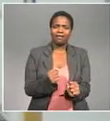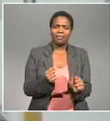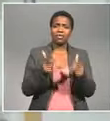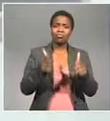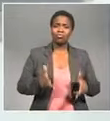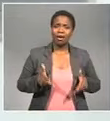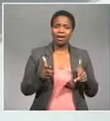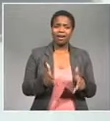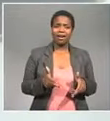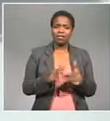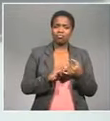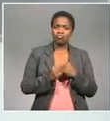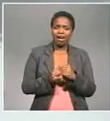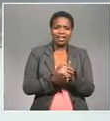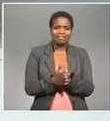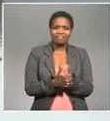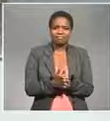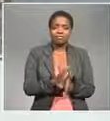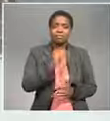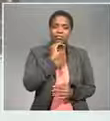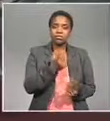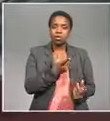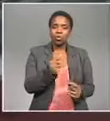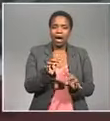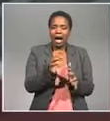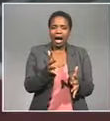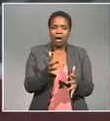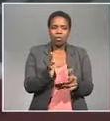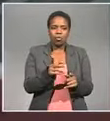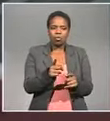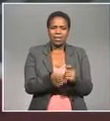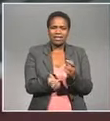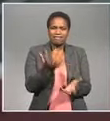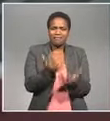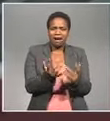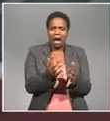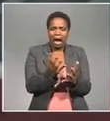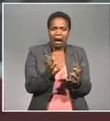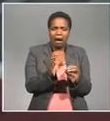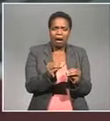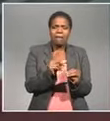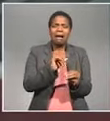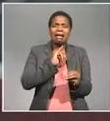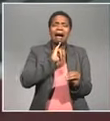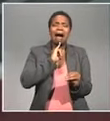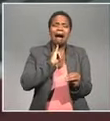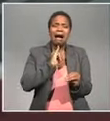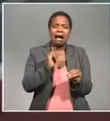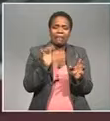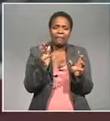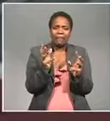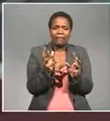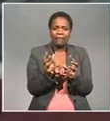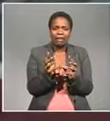to try and keep trains moving Have had to ignite tracks with flames To stop those tracks from shrinking